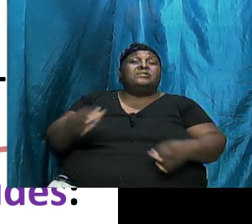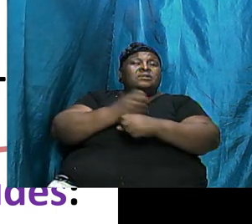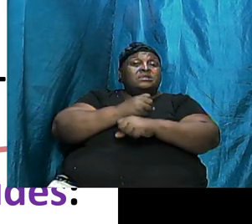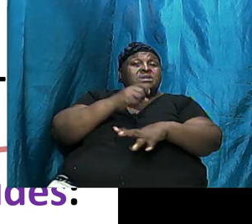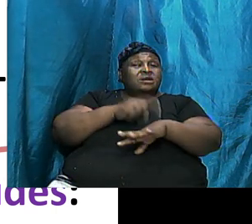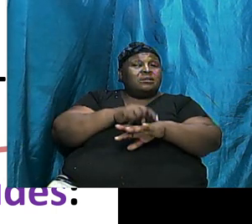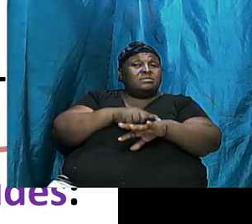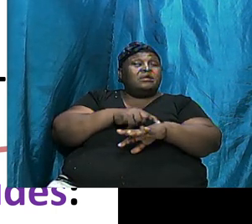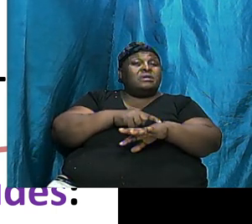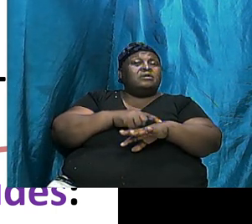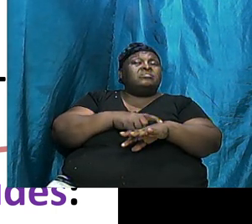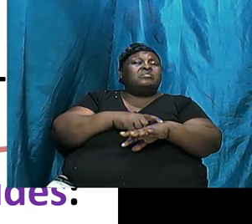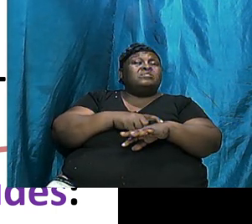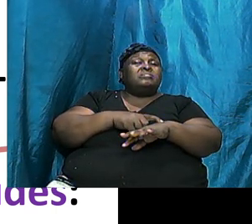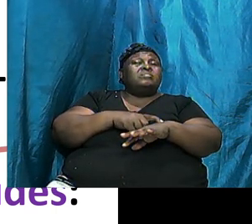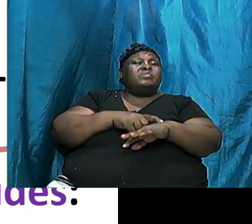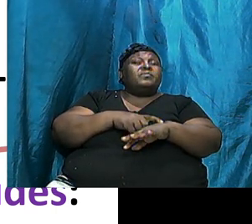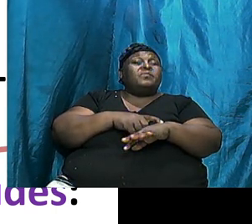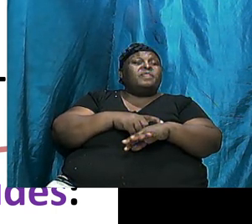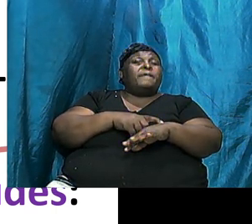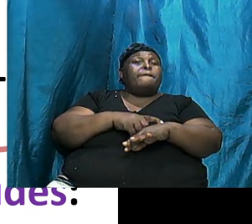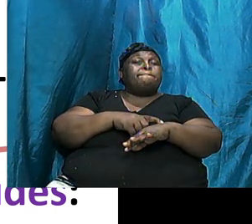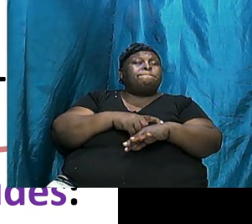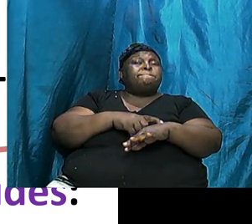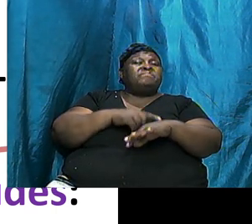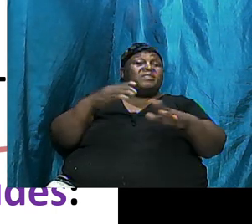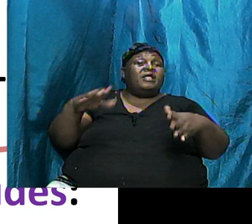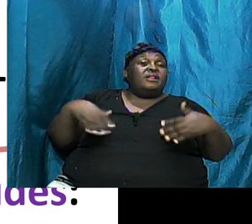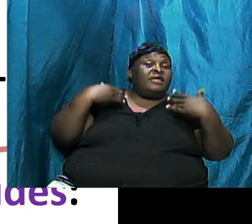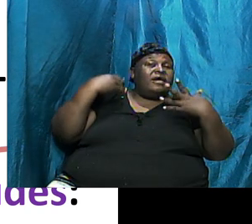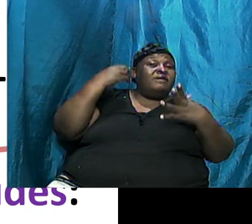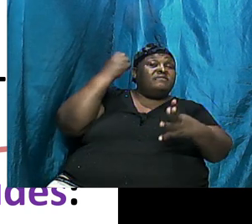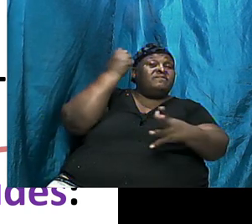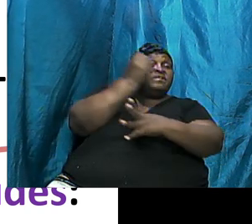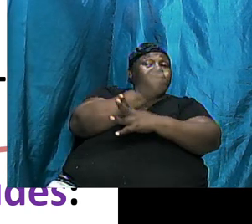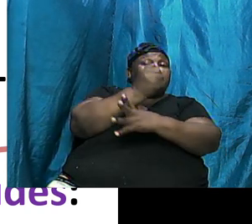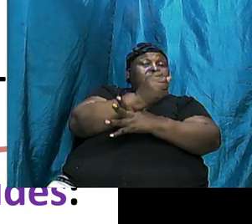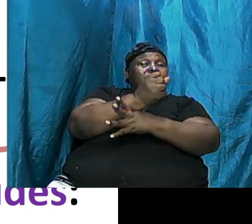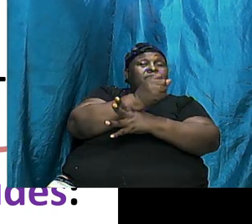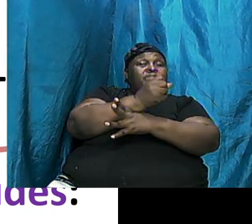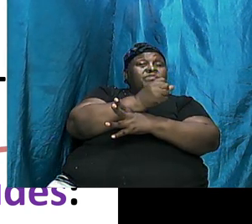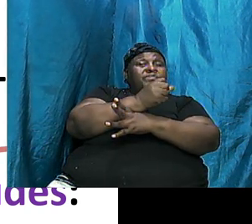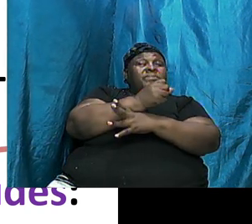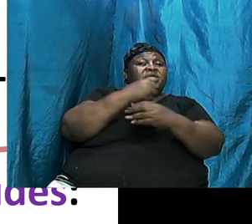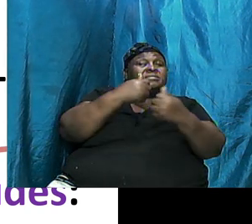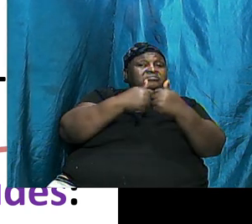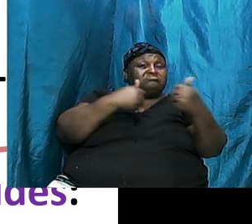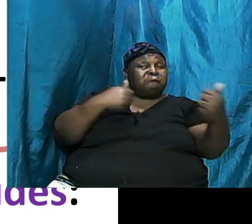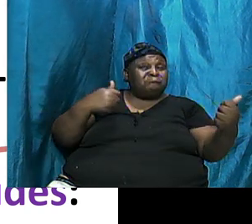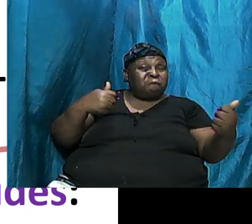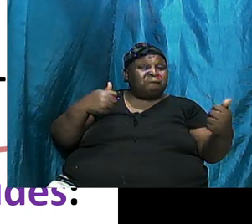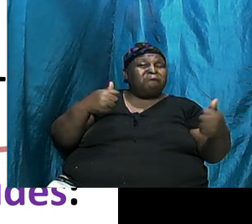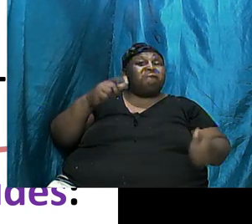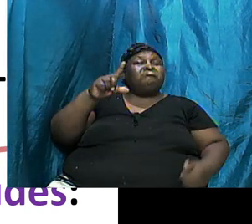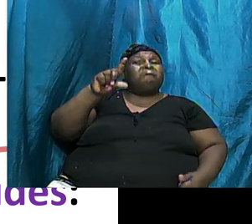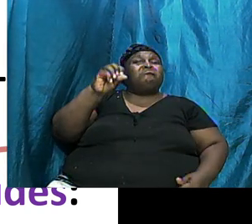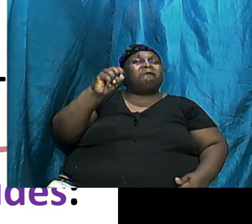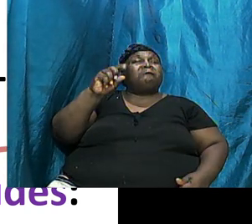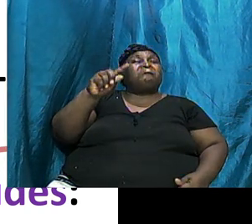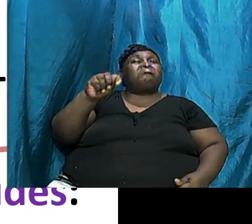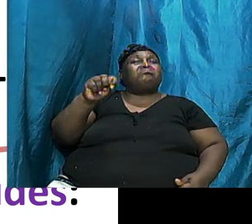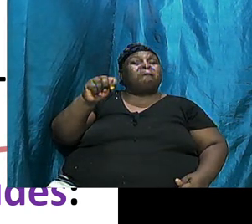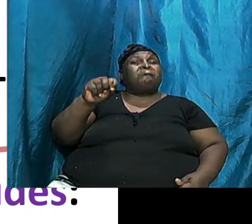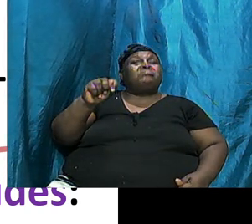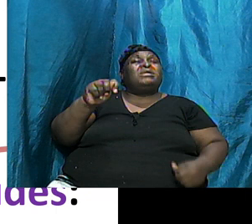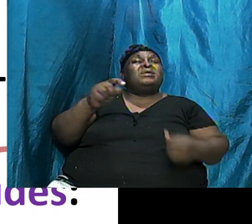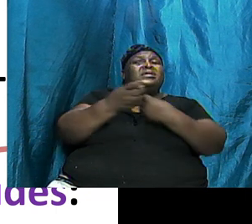The Survey So Highlights Of The Life Of Abraham So Yes He Was Separated From Lot And Then He Delivered